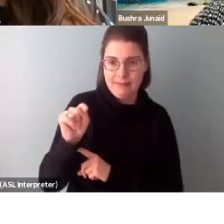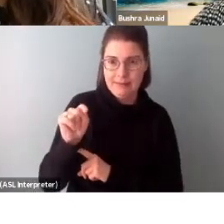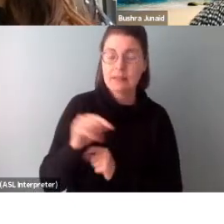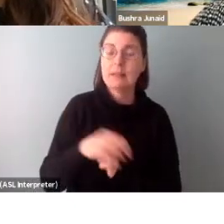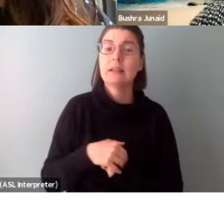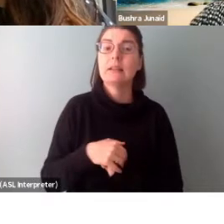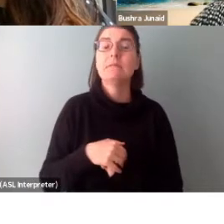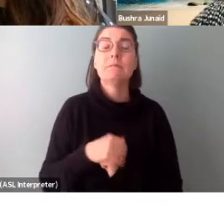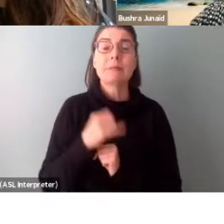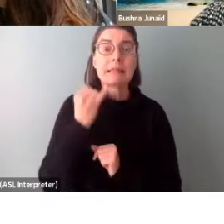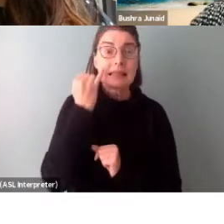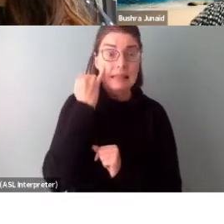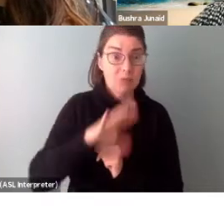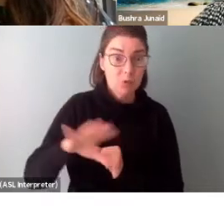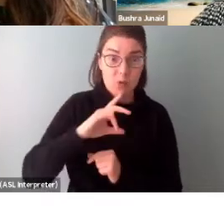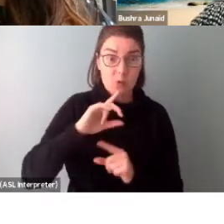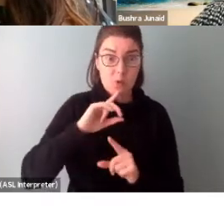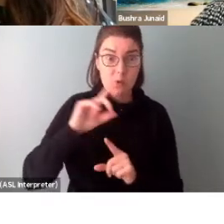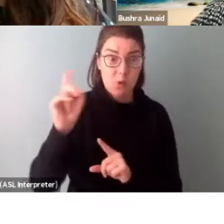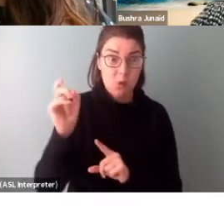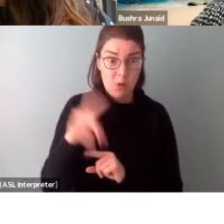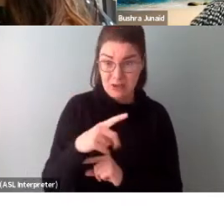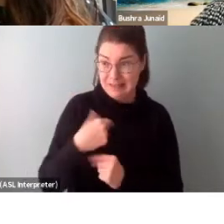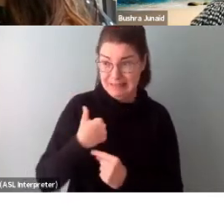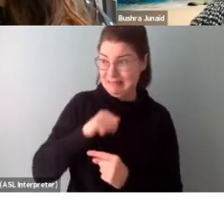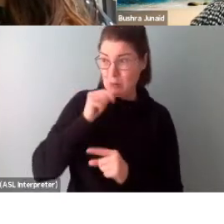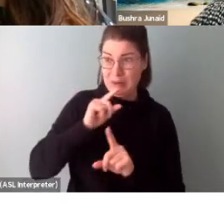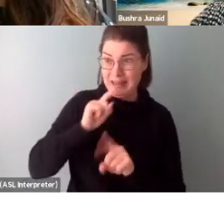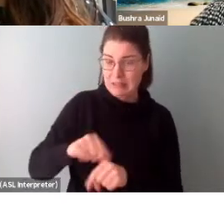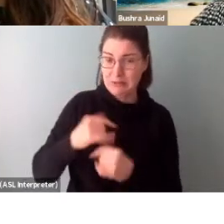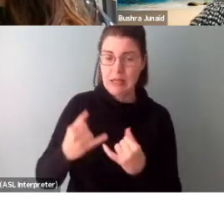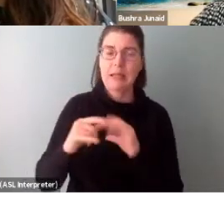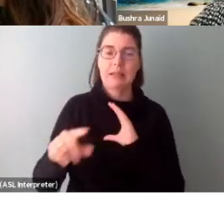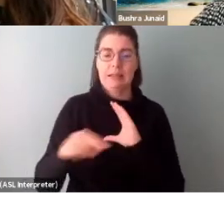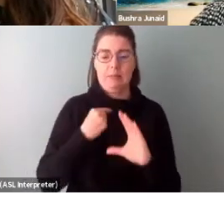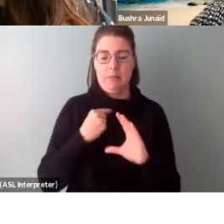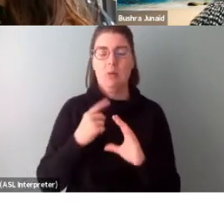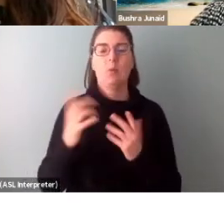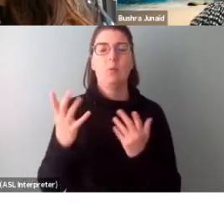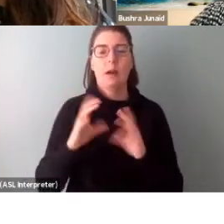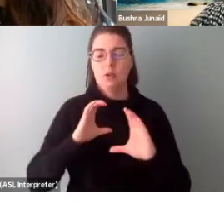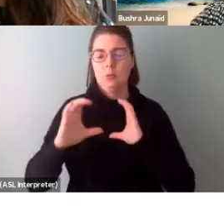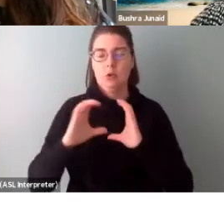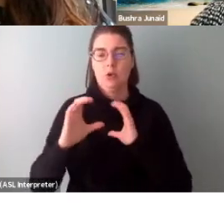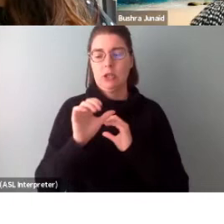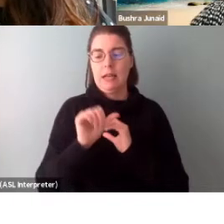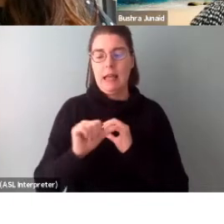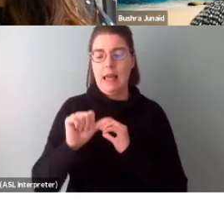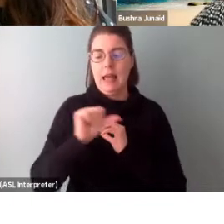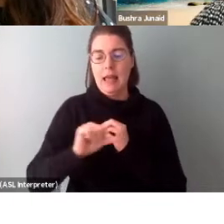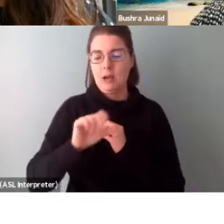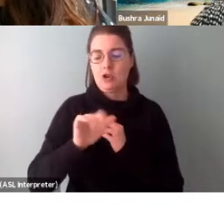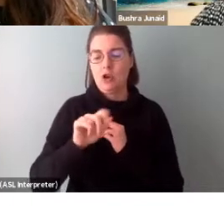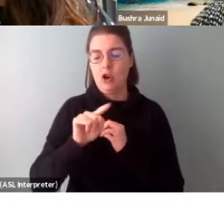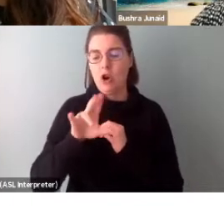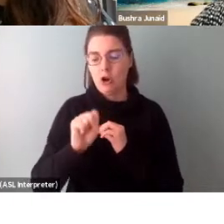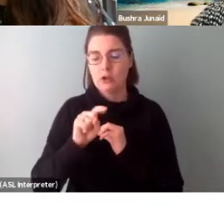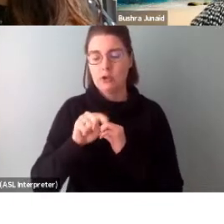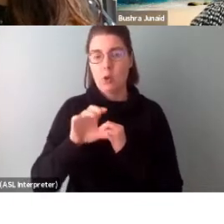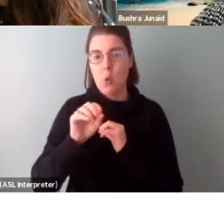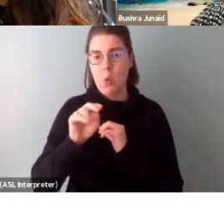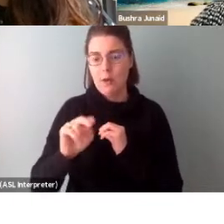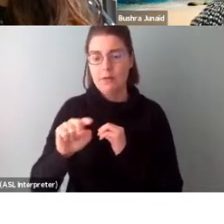we don't get to your question today, please send us an email at communications at arts.on.ca